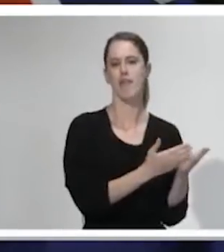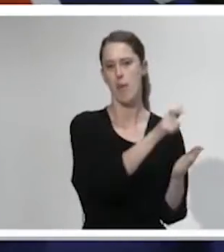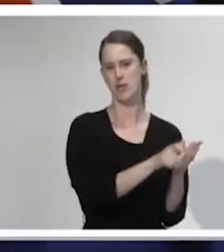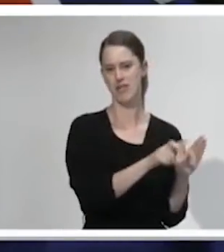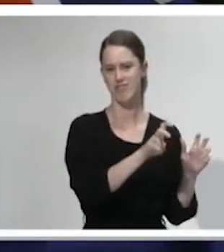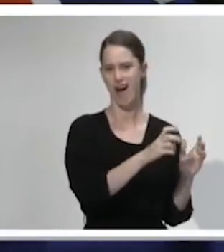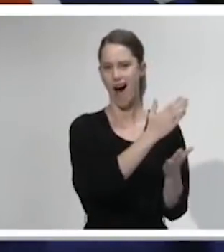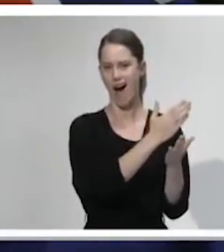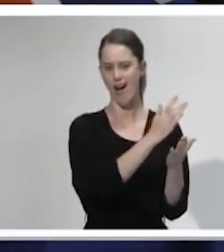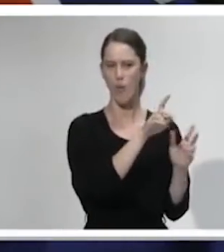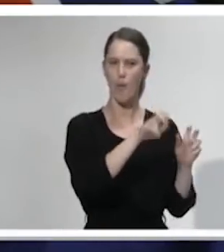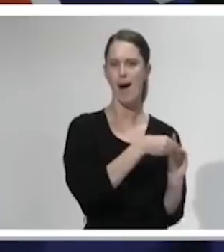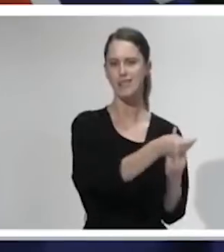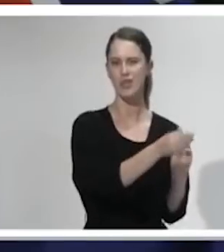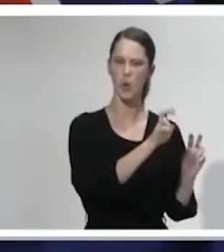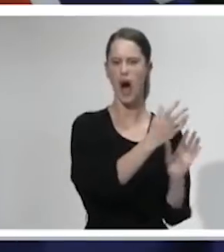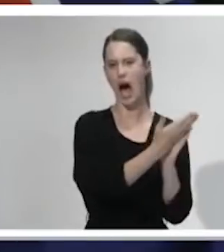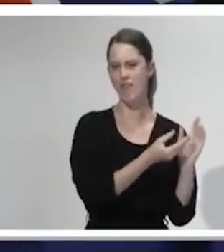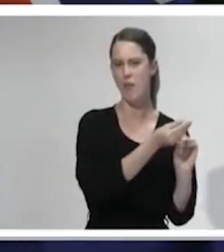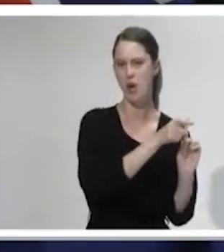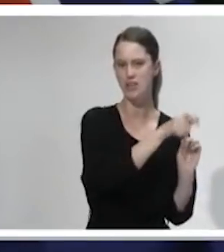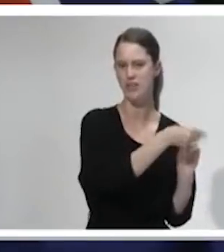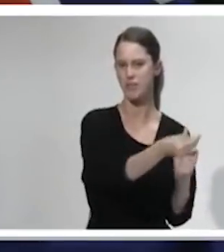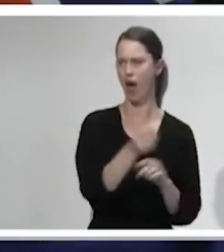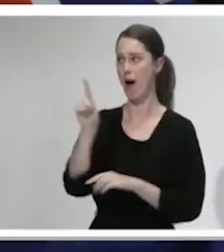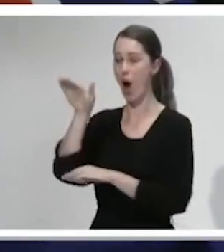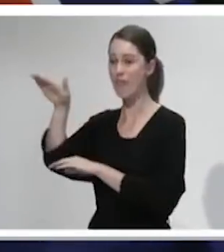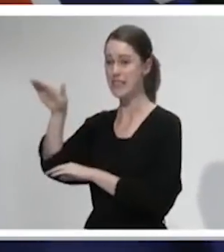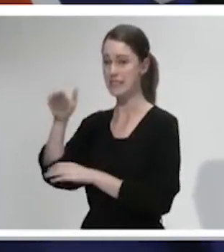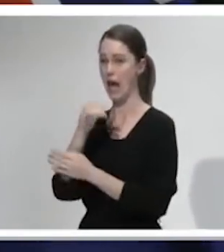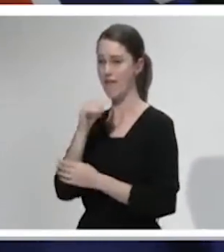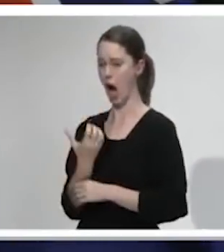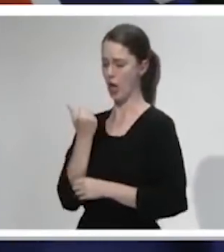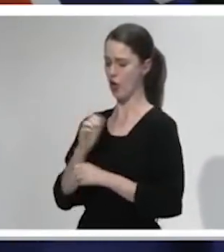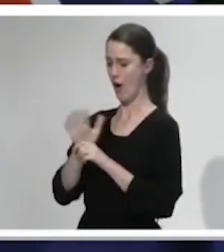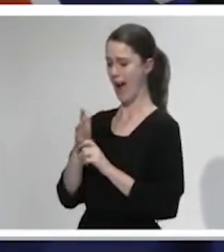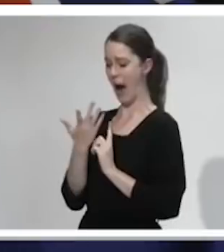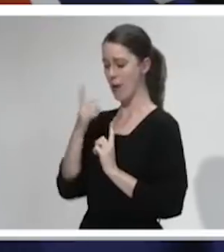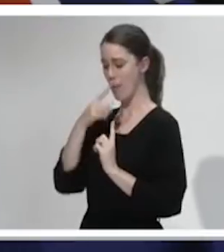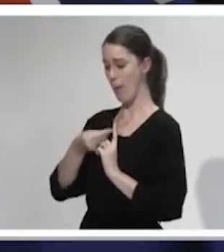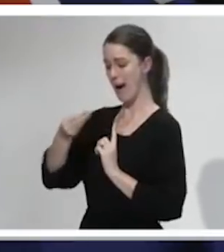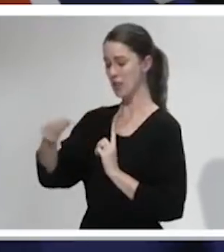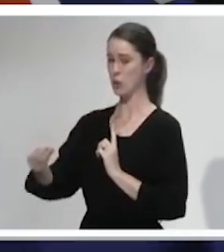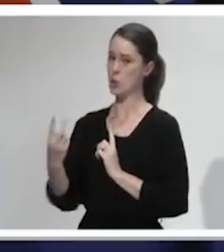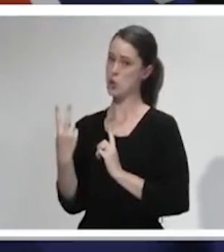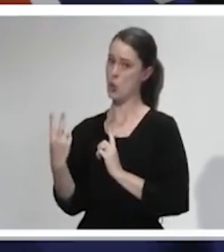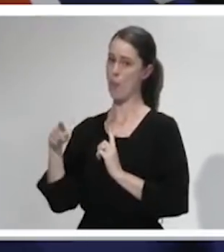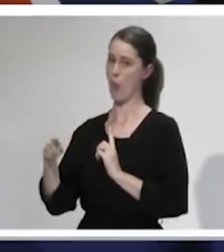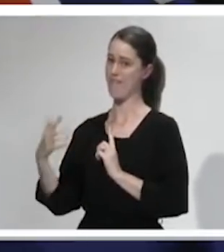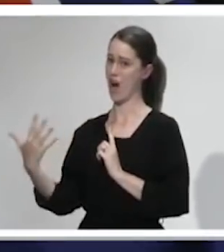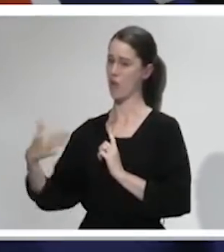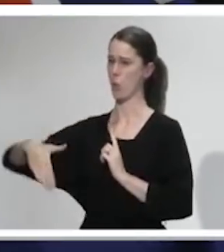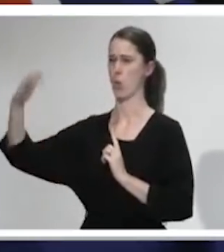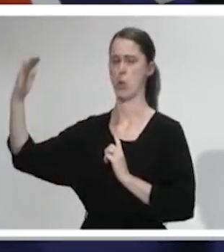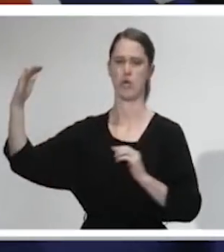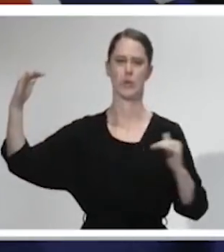Less than half a person each. Overseas, the average is 2.5 people. We have amongst the